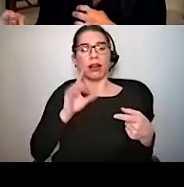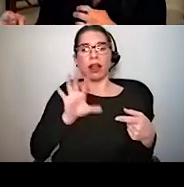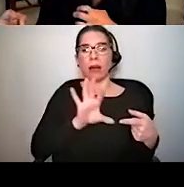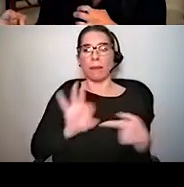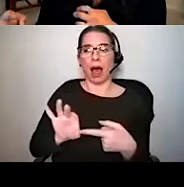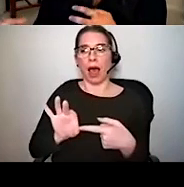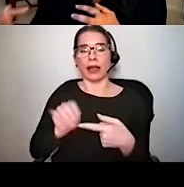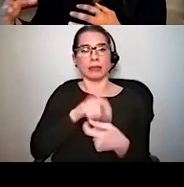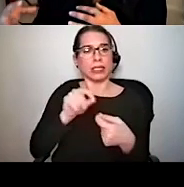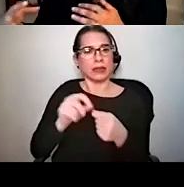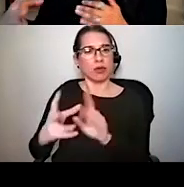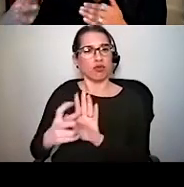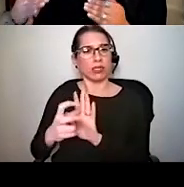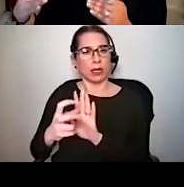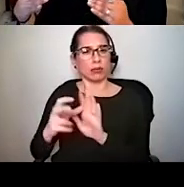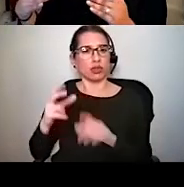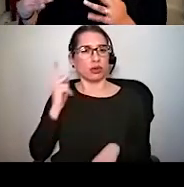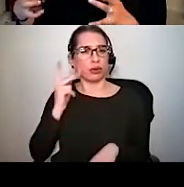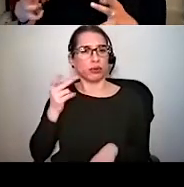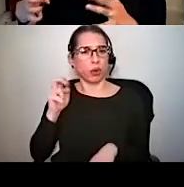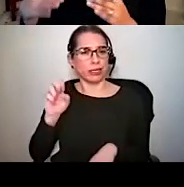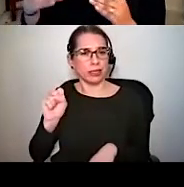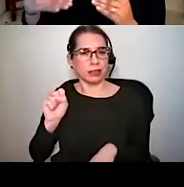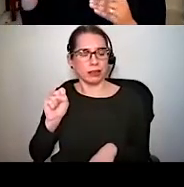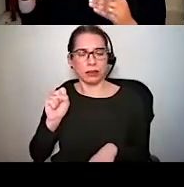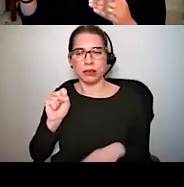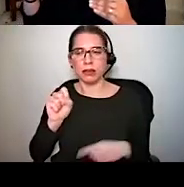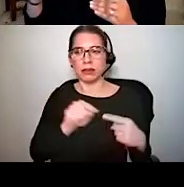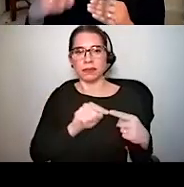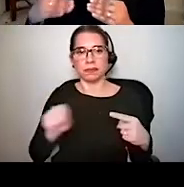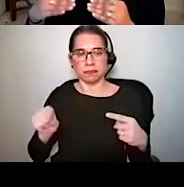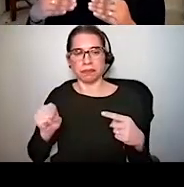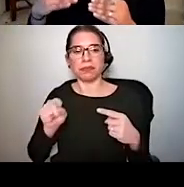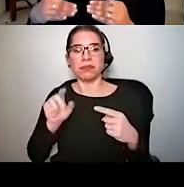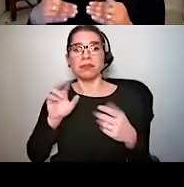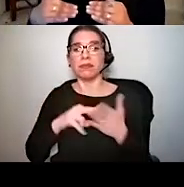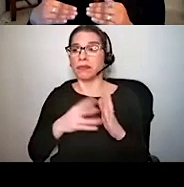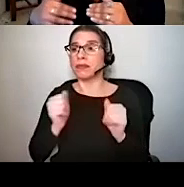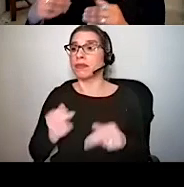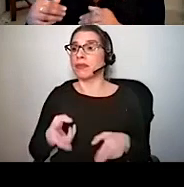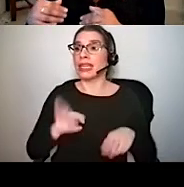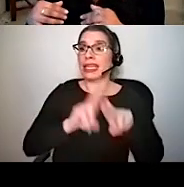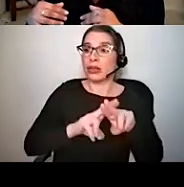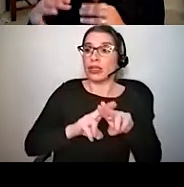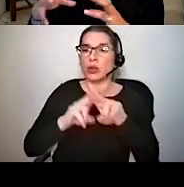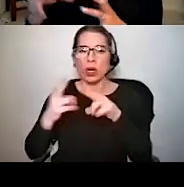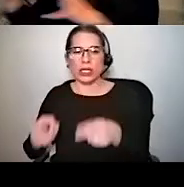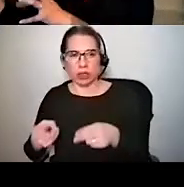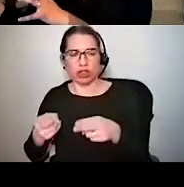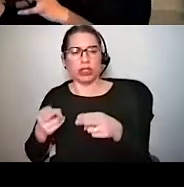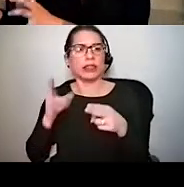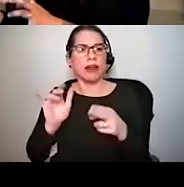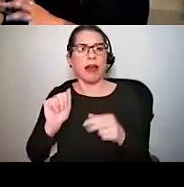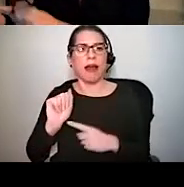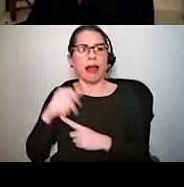postsynaptic neuron and this kind of binding can either increase or decrease the probability of an action potential in the